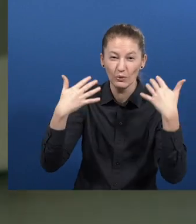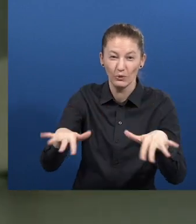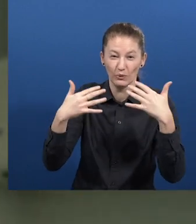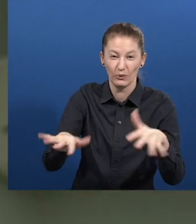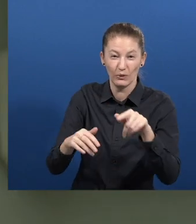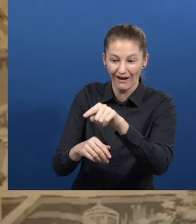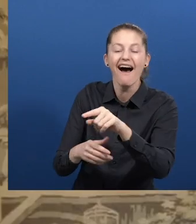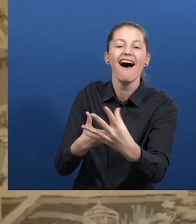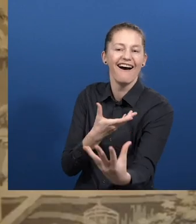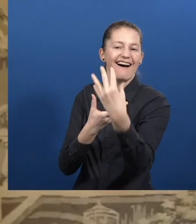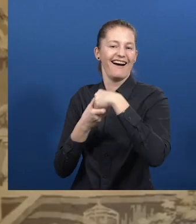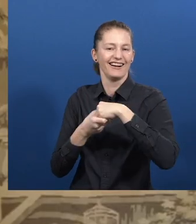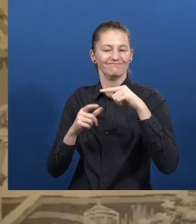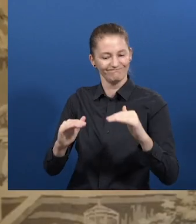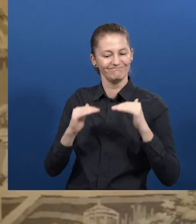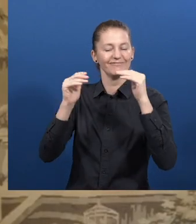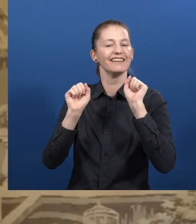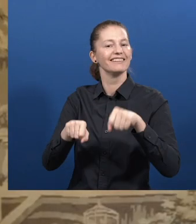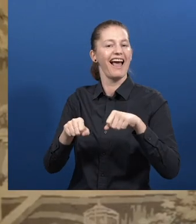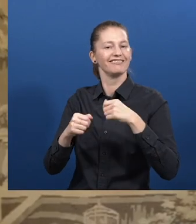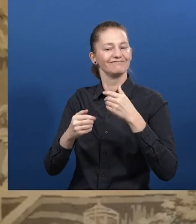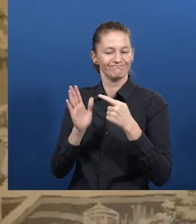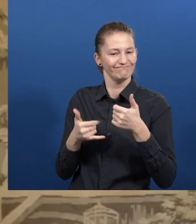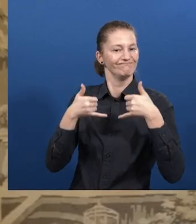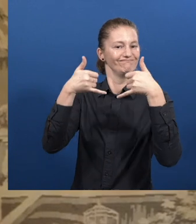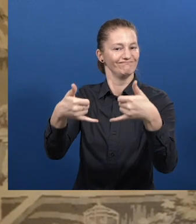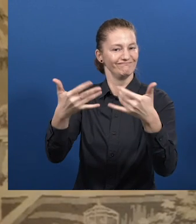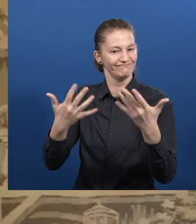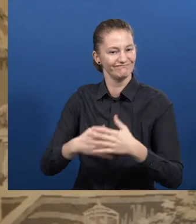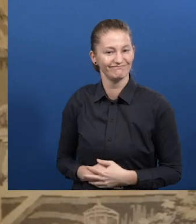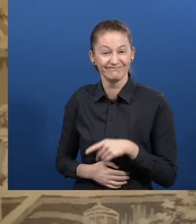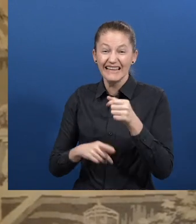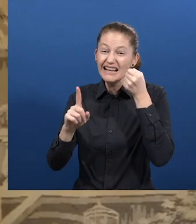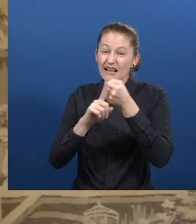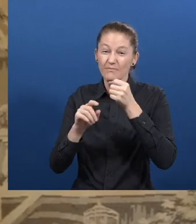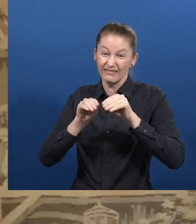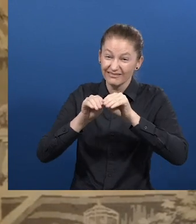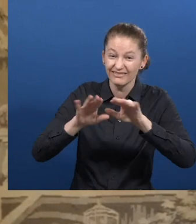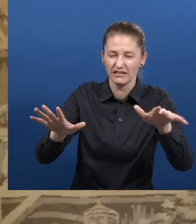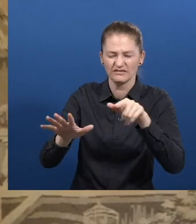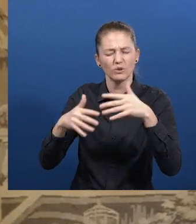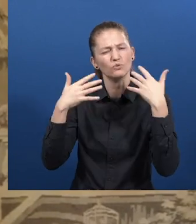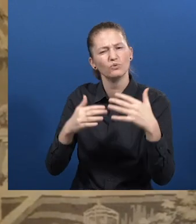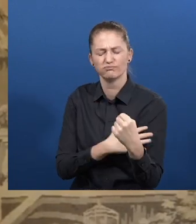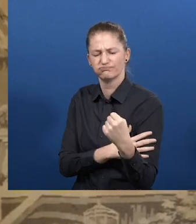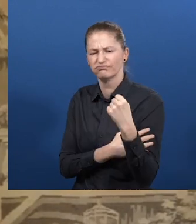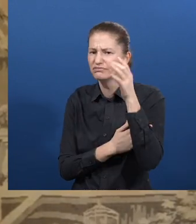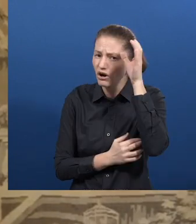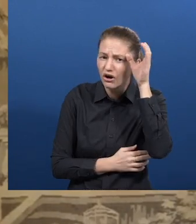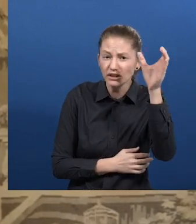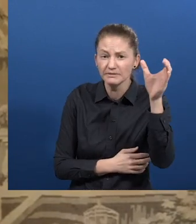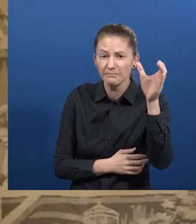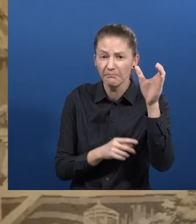Carola Rubia. Impact transfer is a powerful concept that seeks to highlight the transfer of